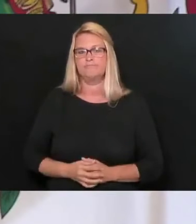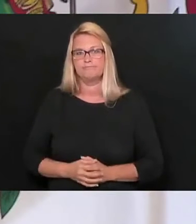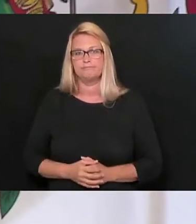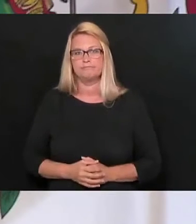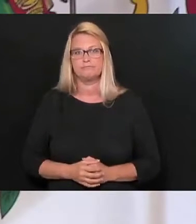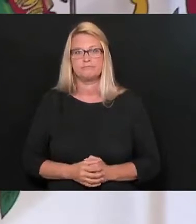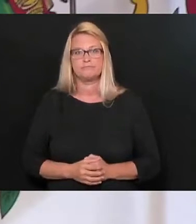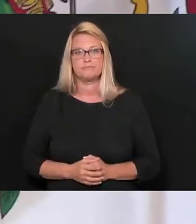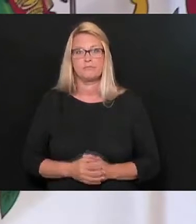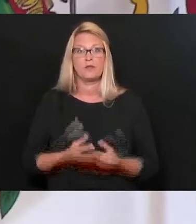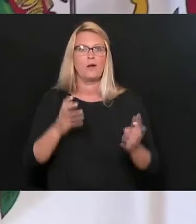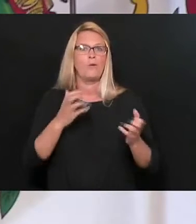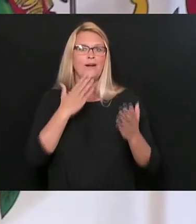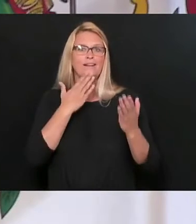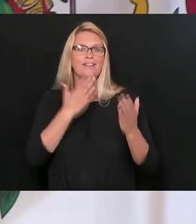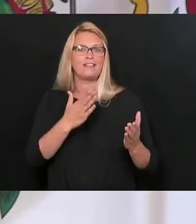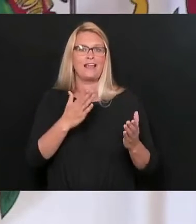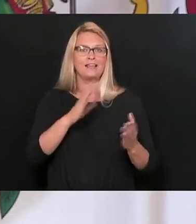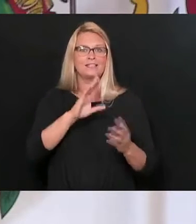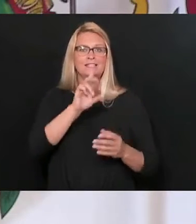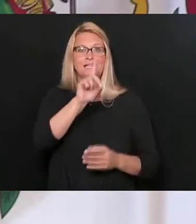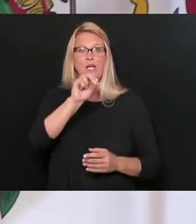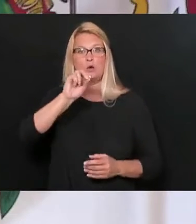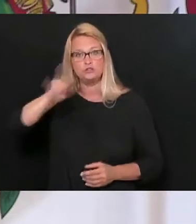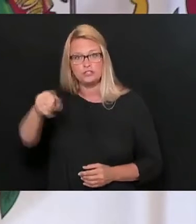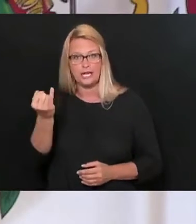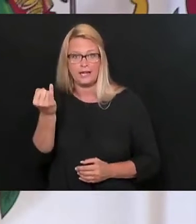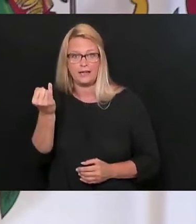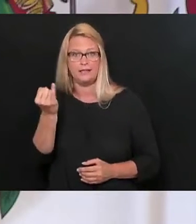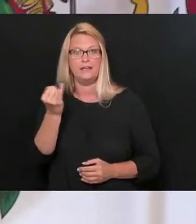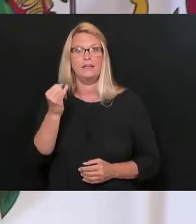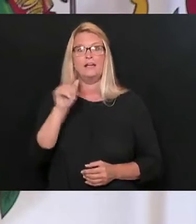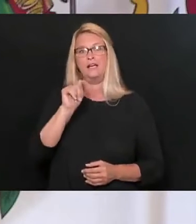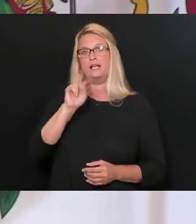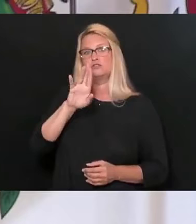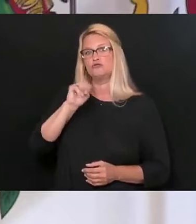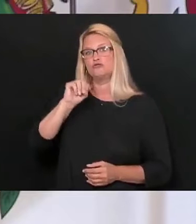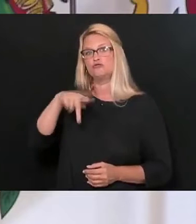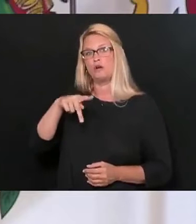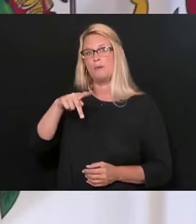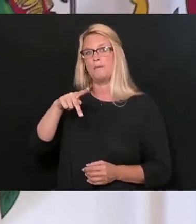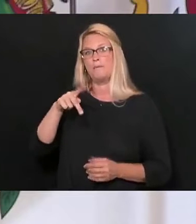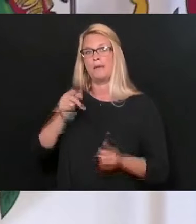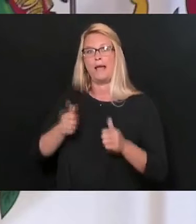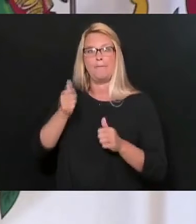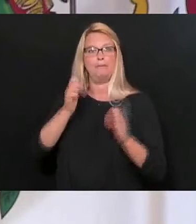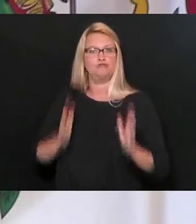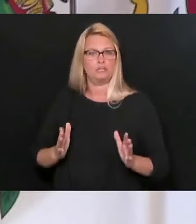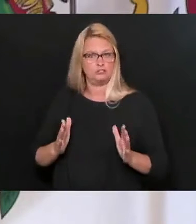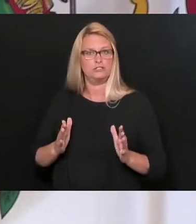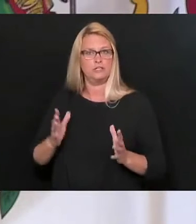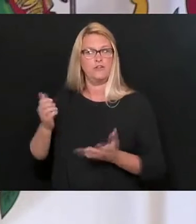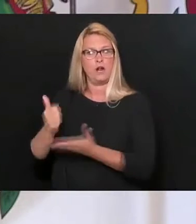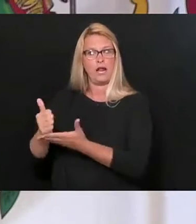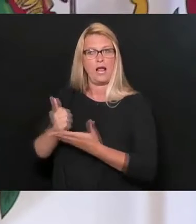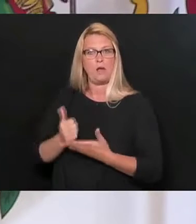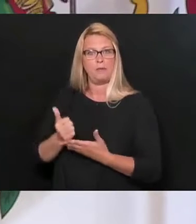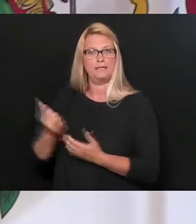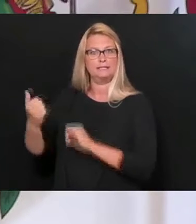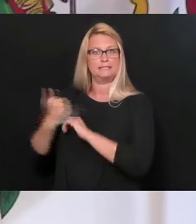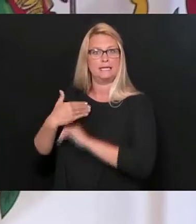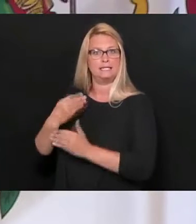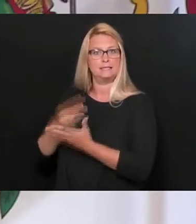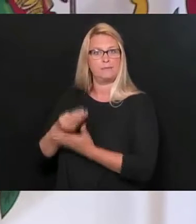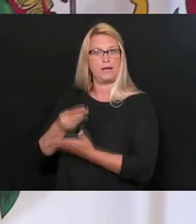special, especially thank our Department of Justice and the Trump Administration for helping us and sending us these dollars. And it's,